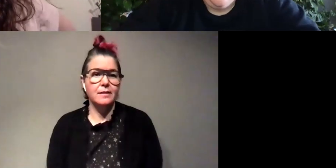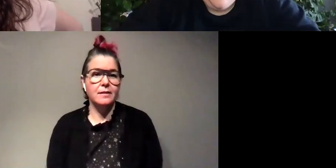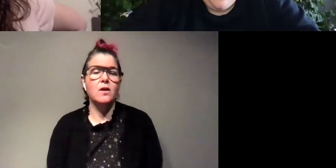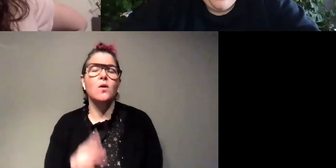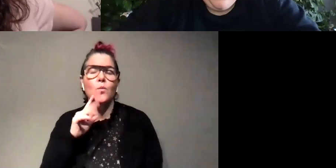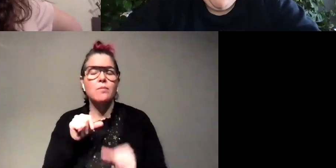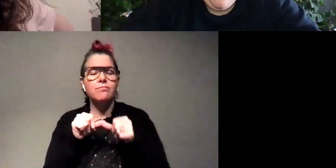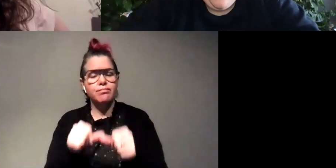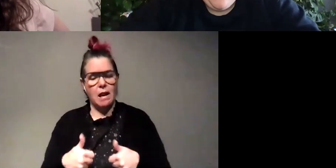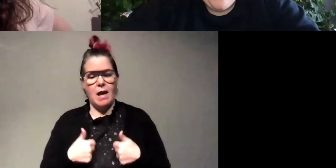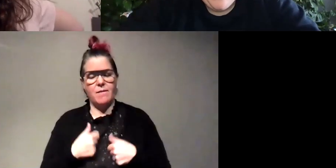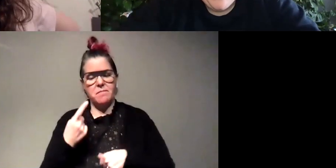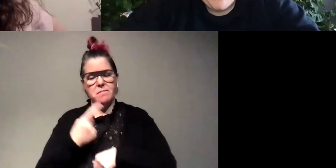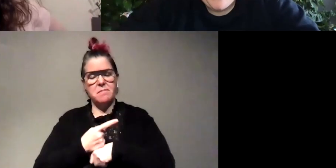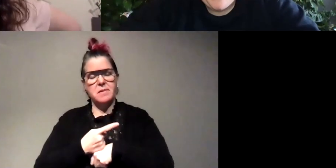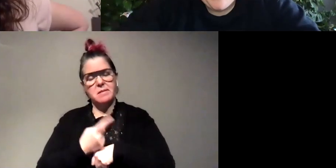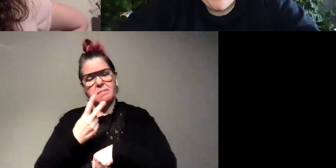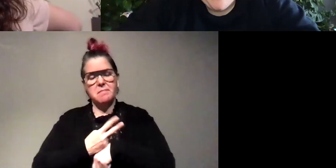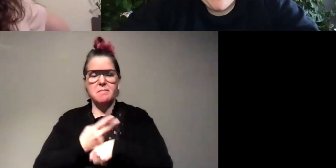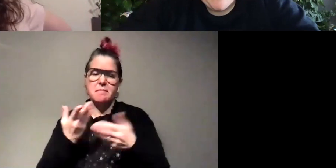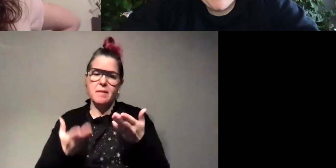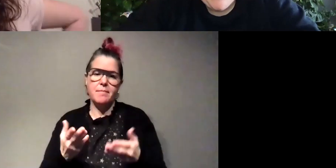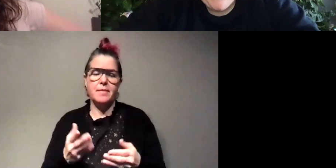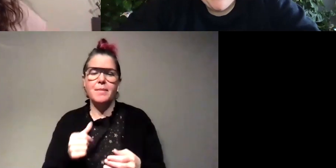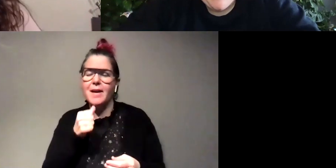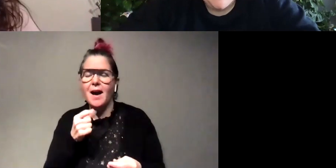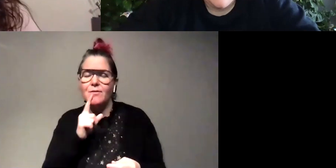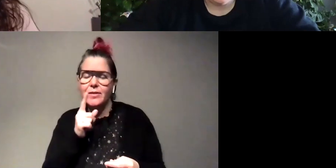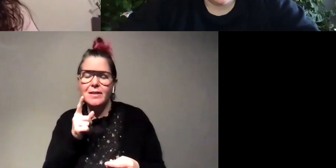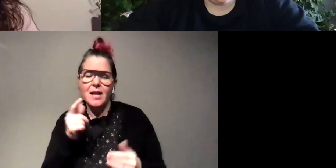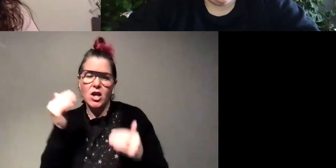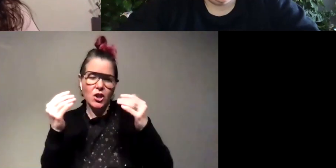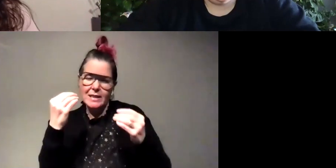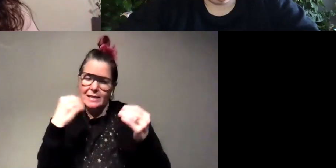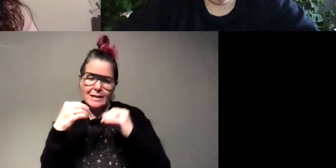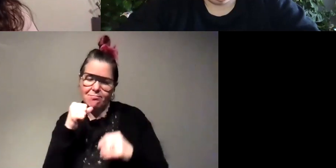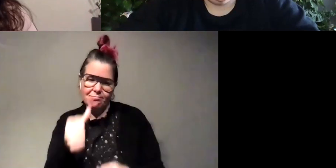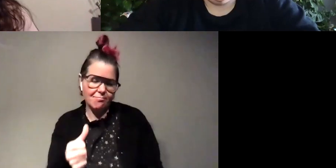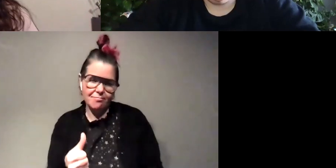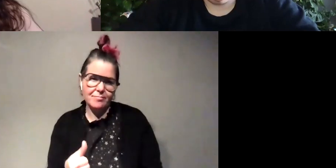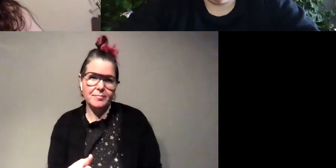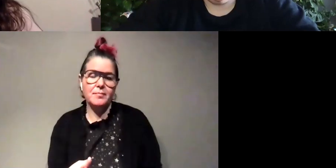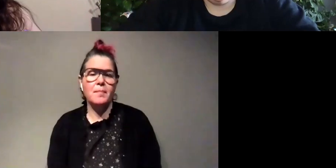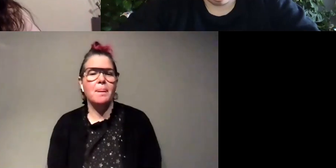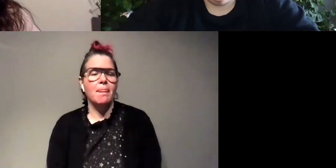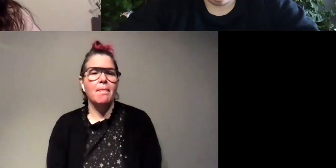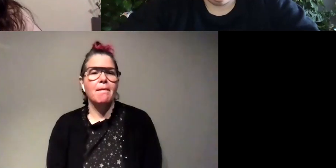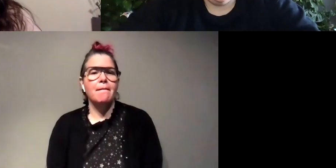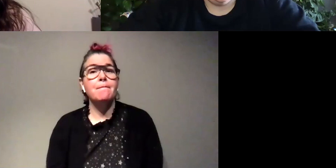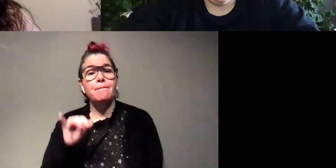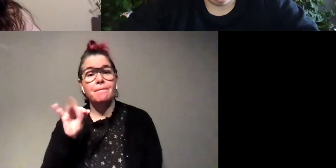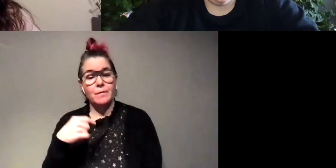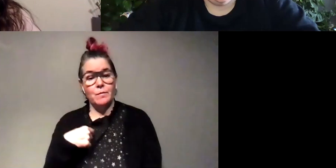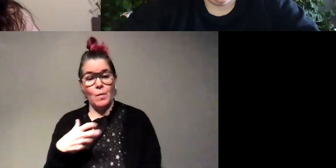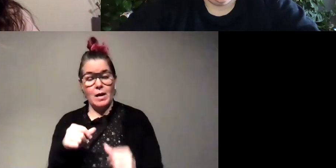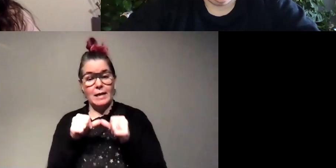like a day or two so we try to they're not really eating as adults like i said um we'll put like if we want to keep them alive